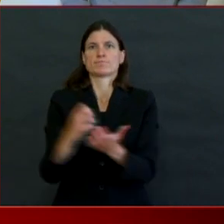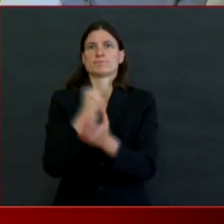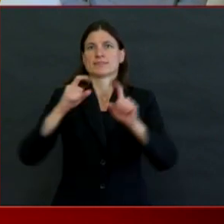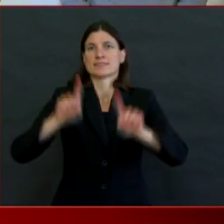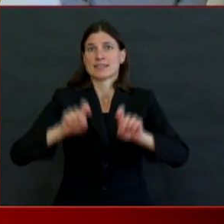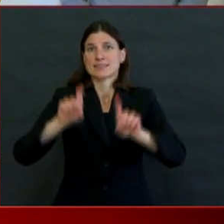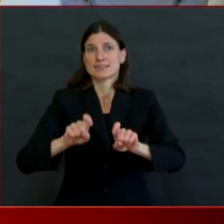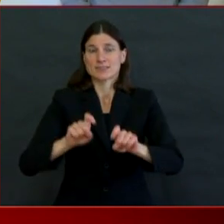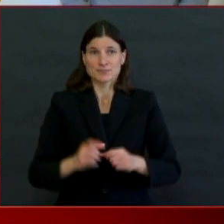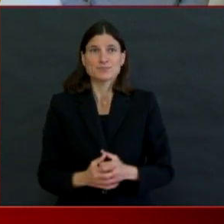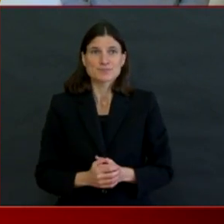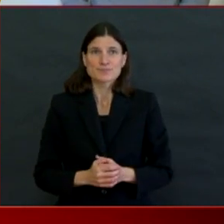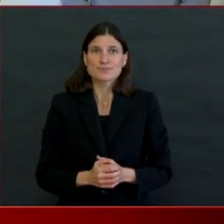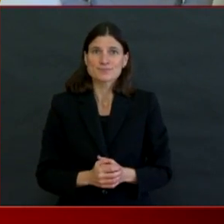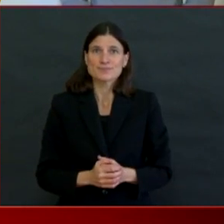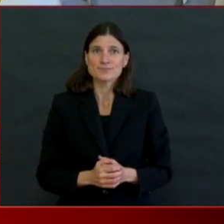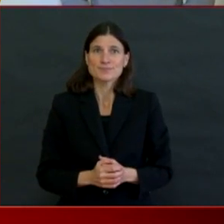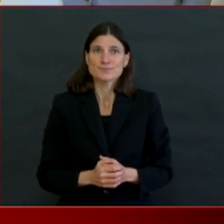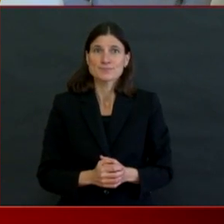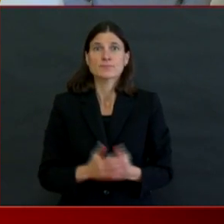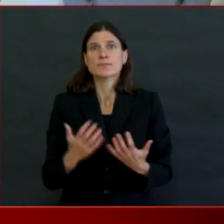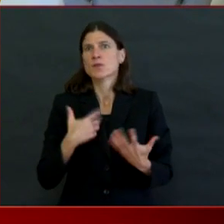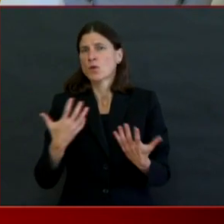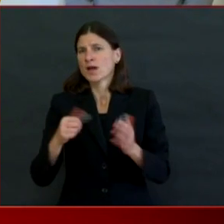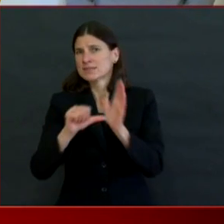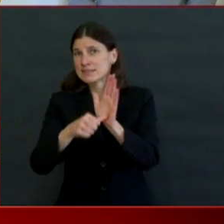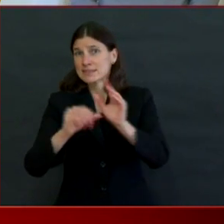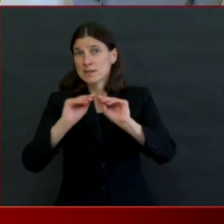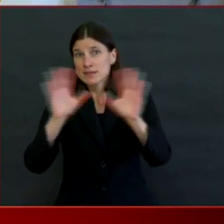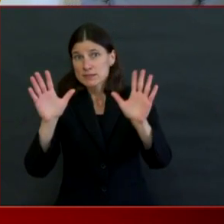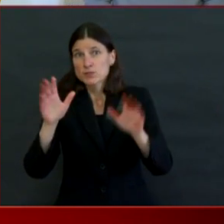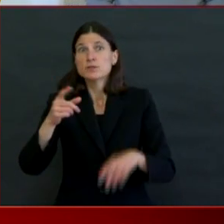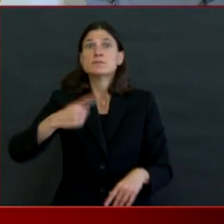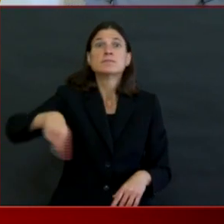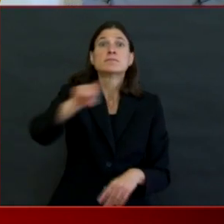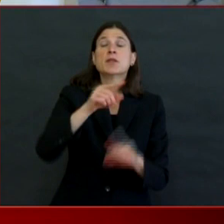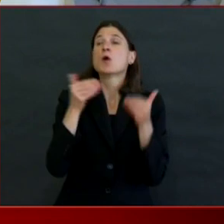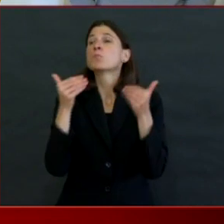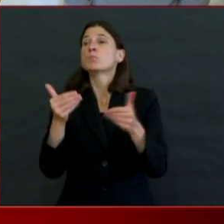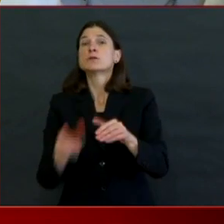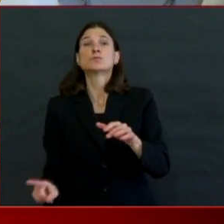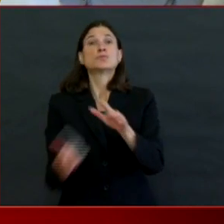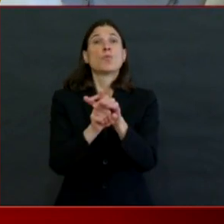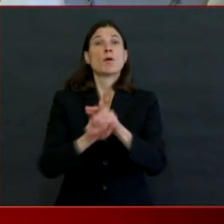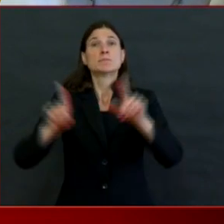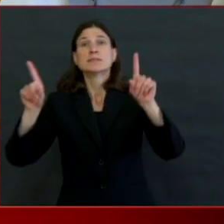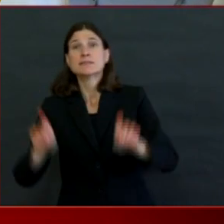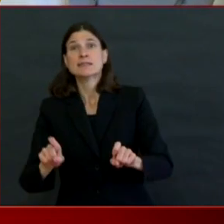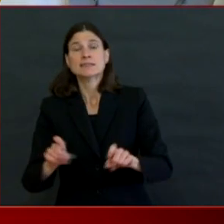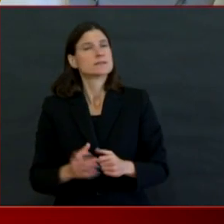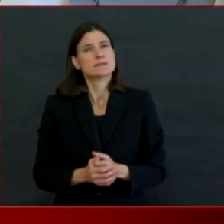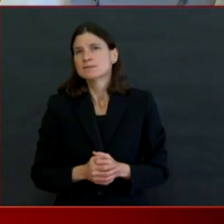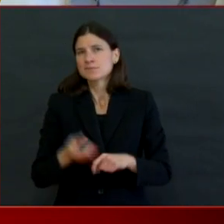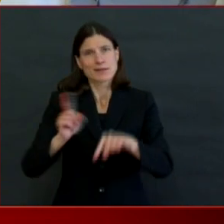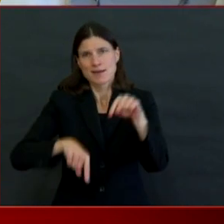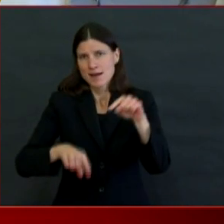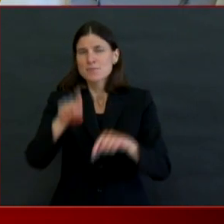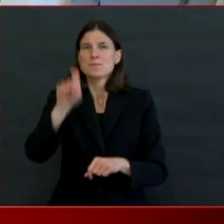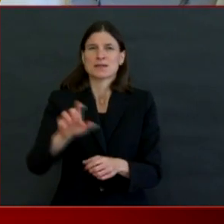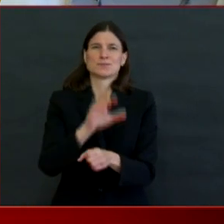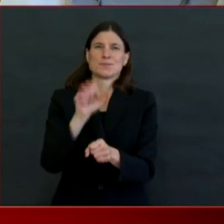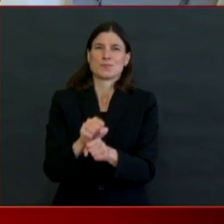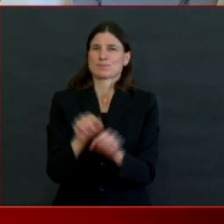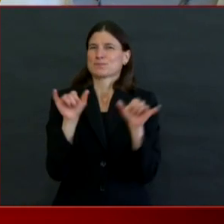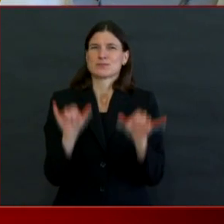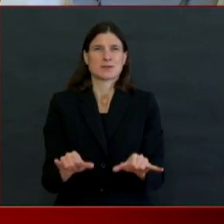crystal clear about this. You still need an appointment. So you can't just walk over. If you